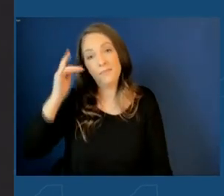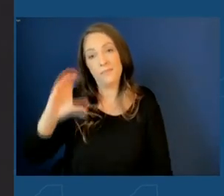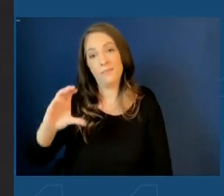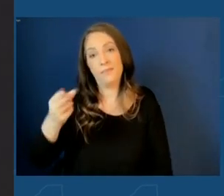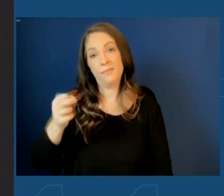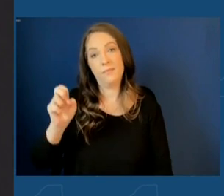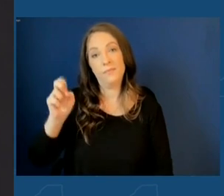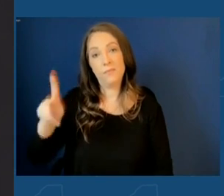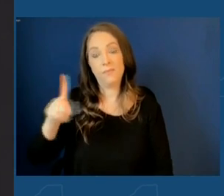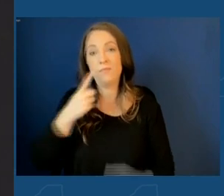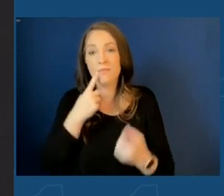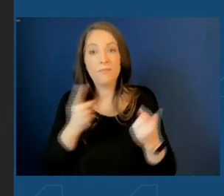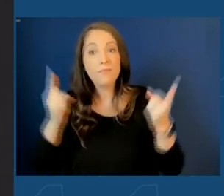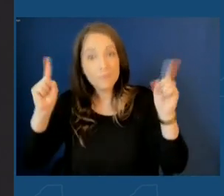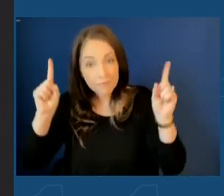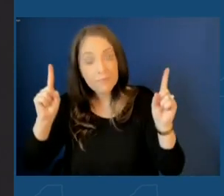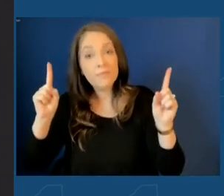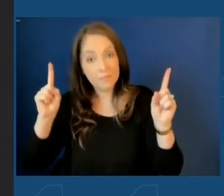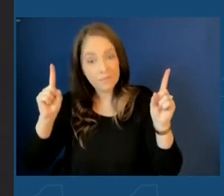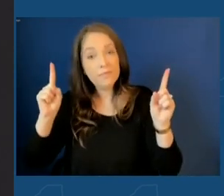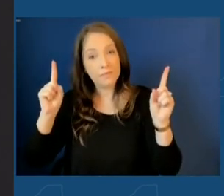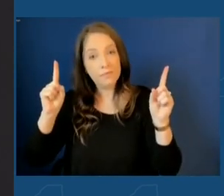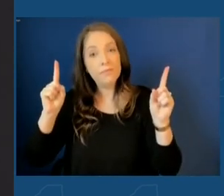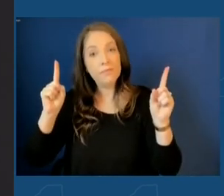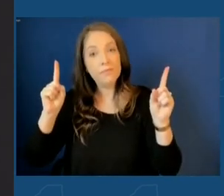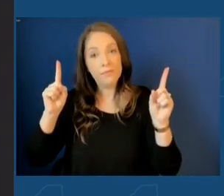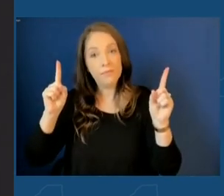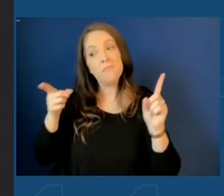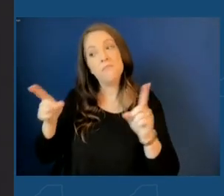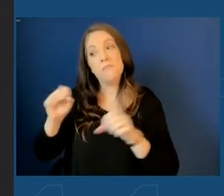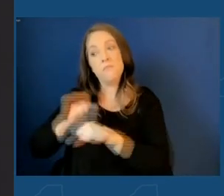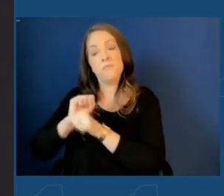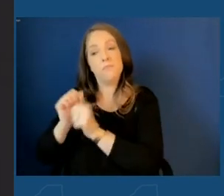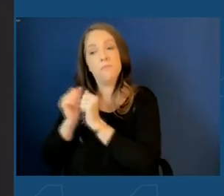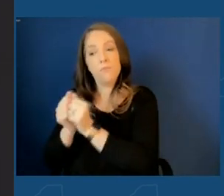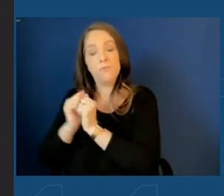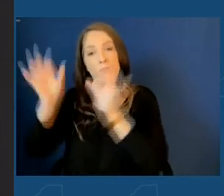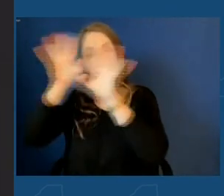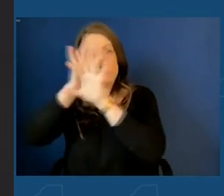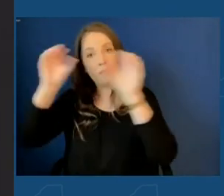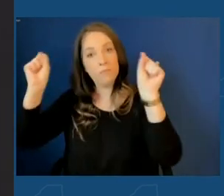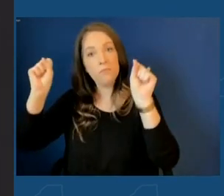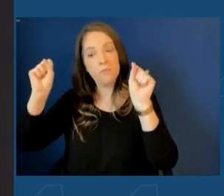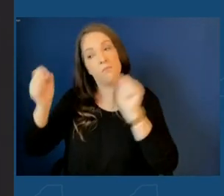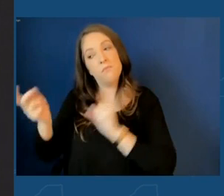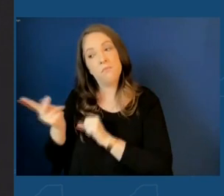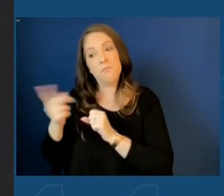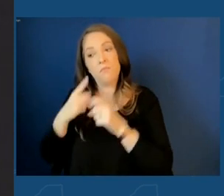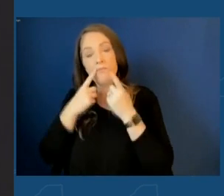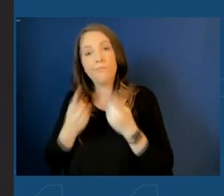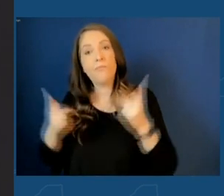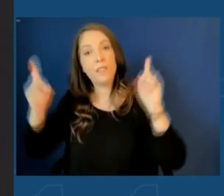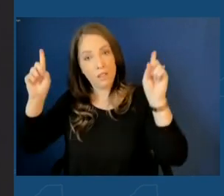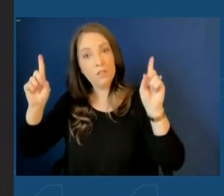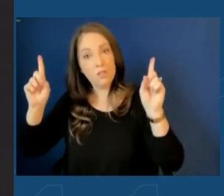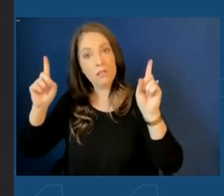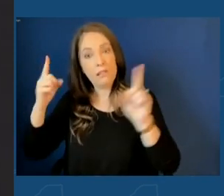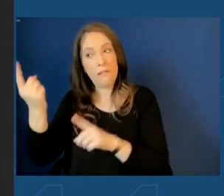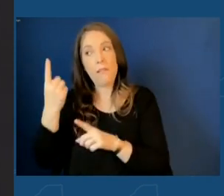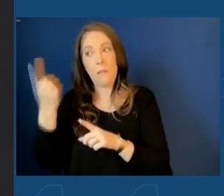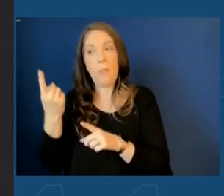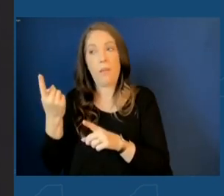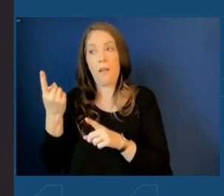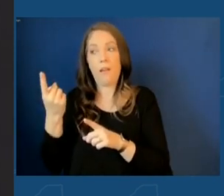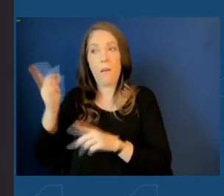so successful in being able to work with President Biden and to achieve something that was perhaps unthinkable not long ago. So